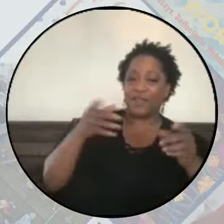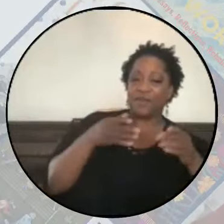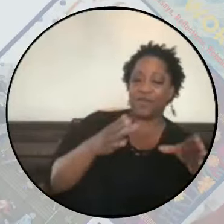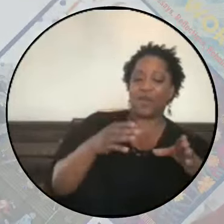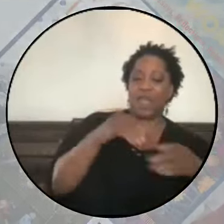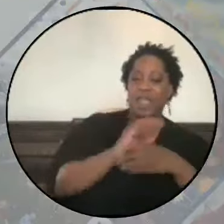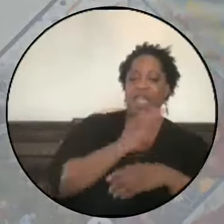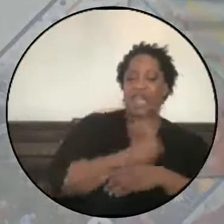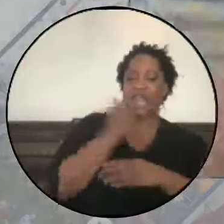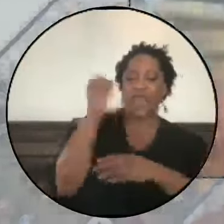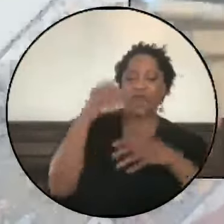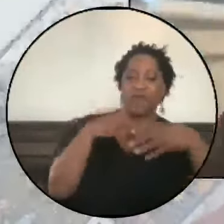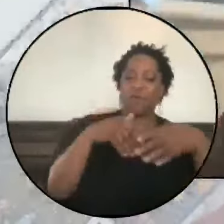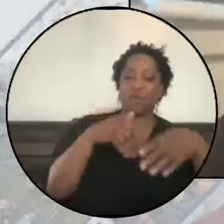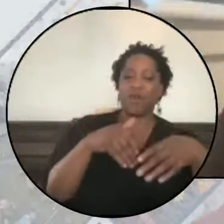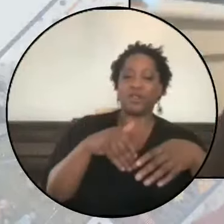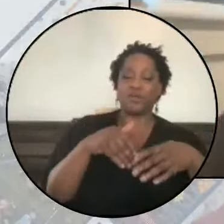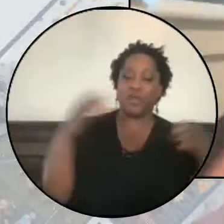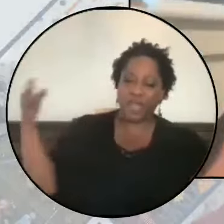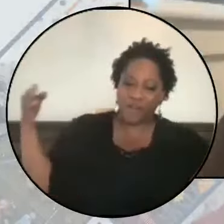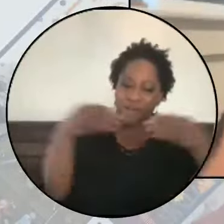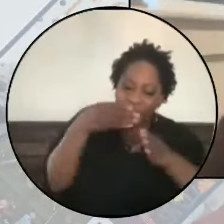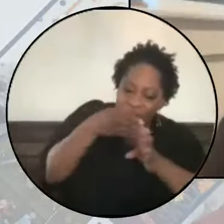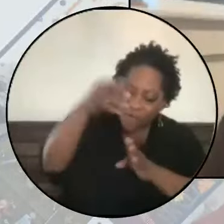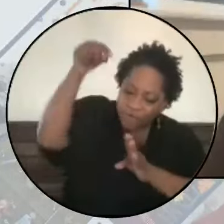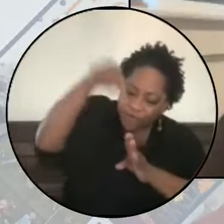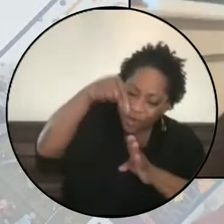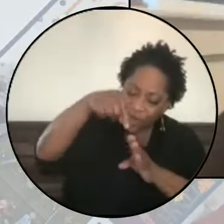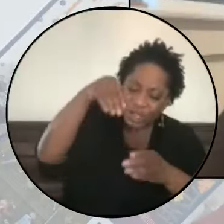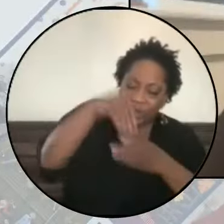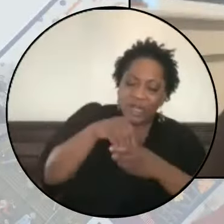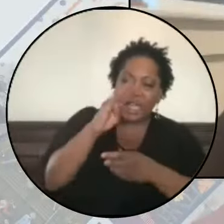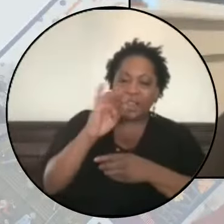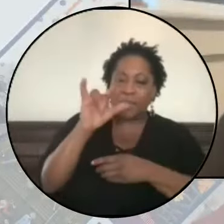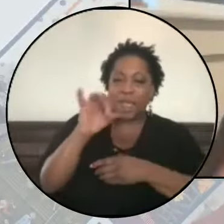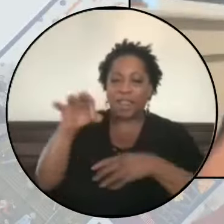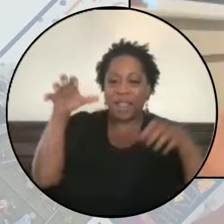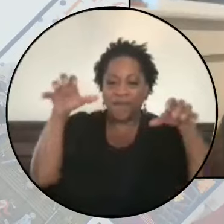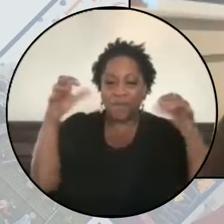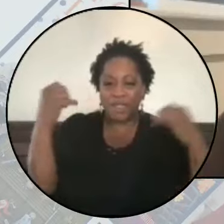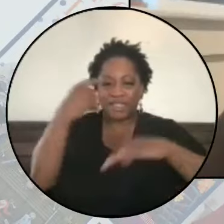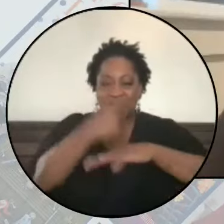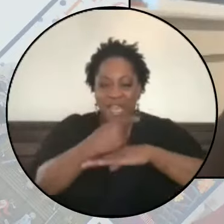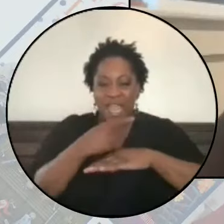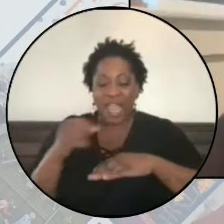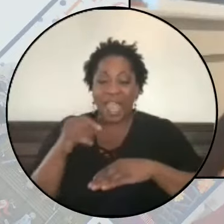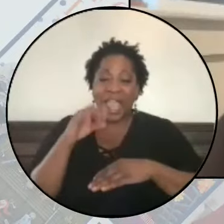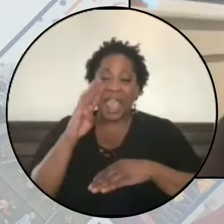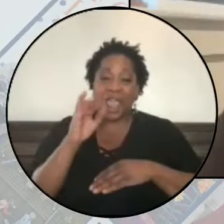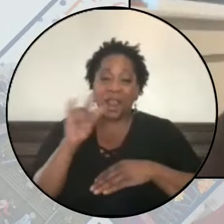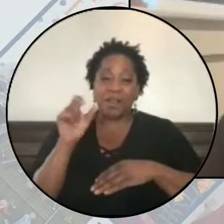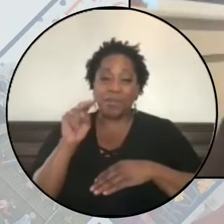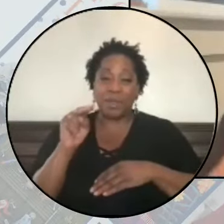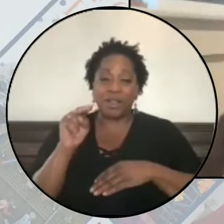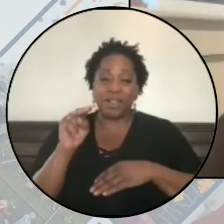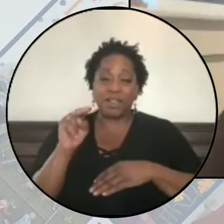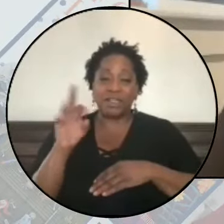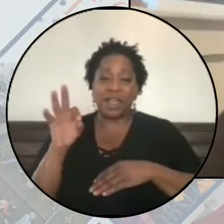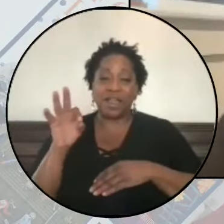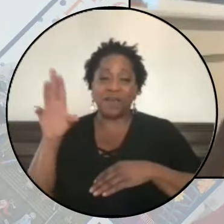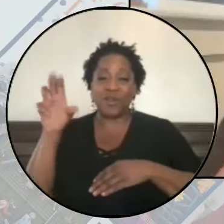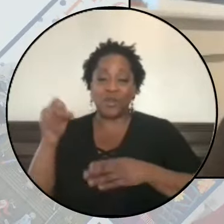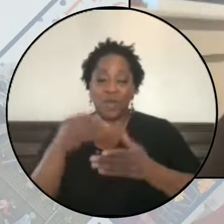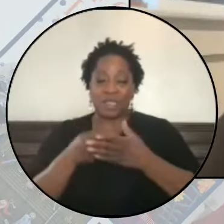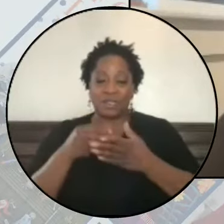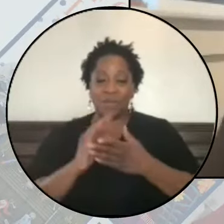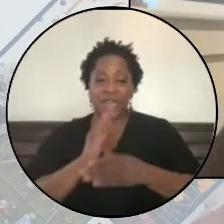in our protests being just laser focused, as Lara said, that we're in the belly of the beast here, and that it's billions of dollars of U.S. money from